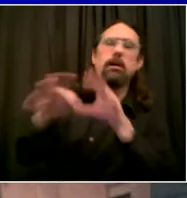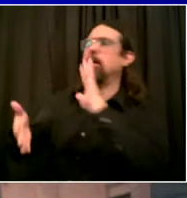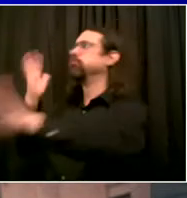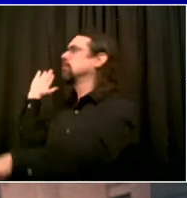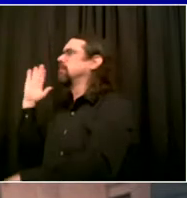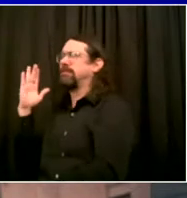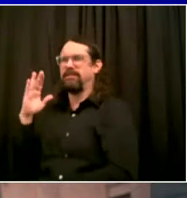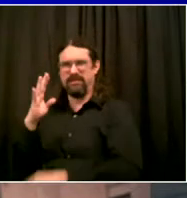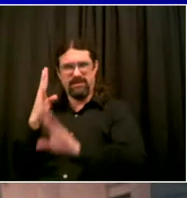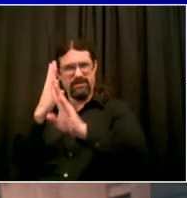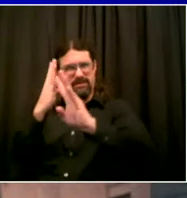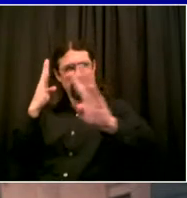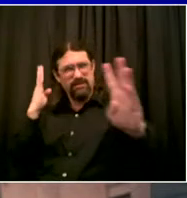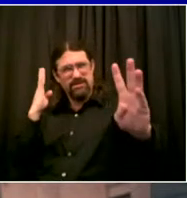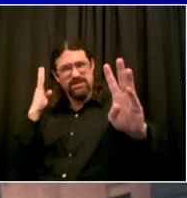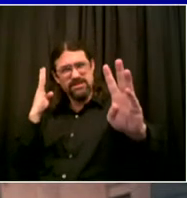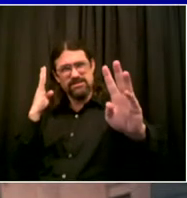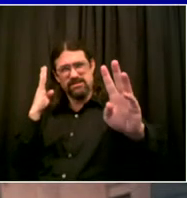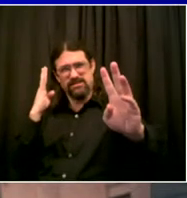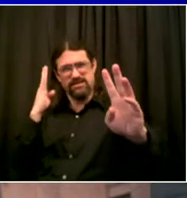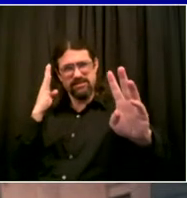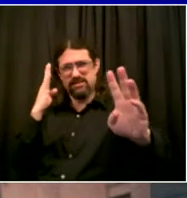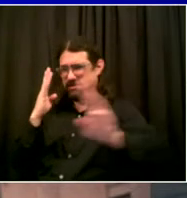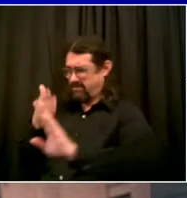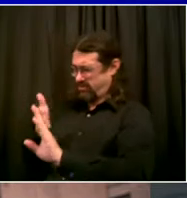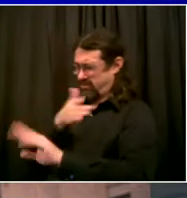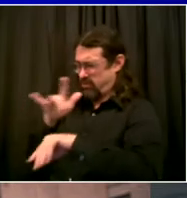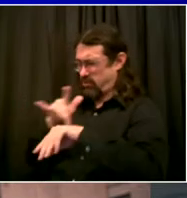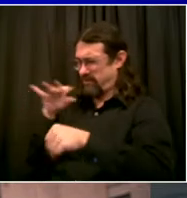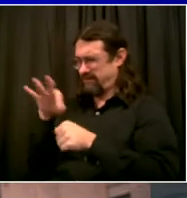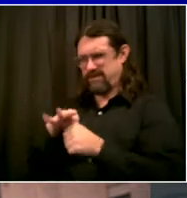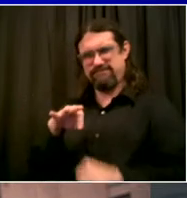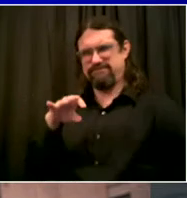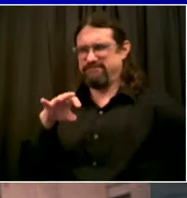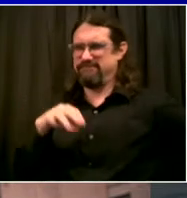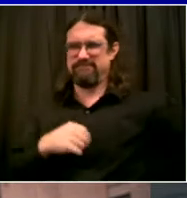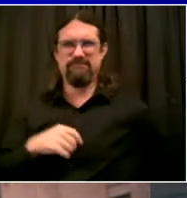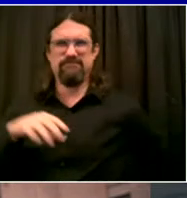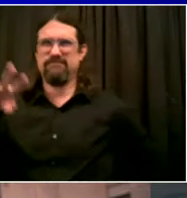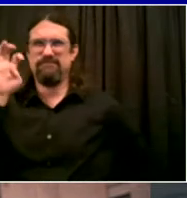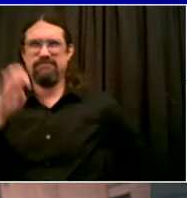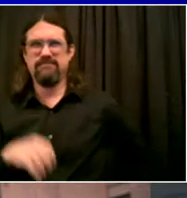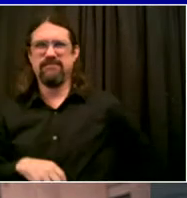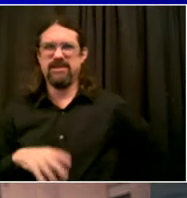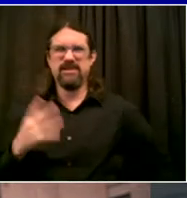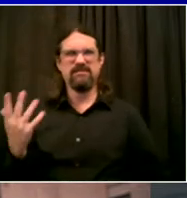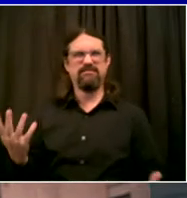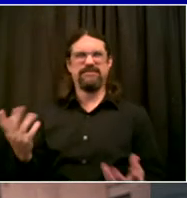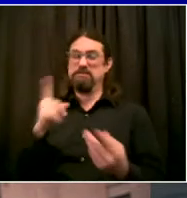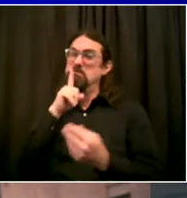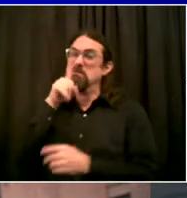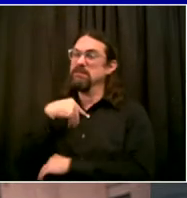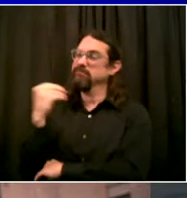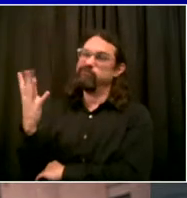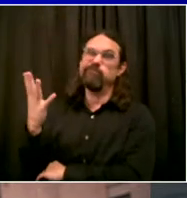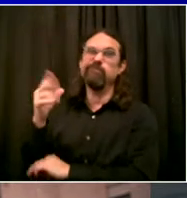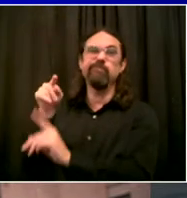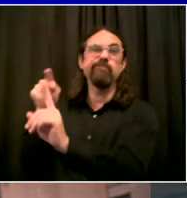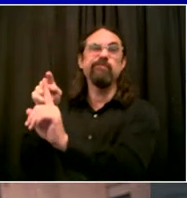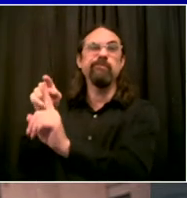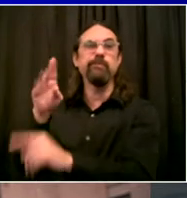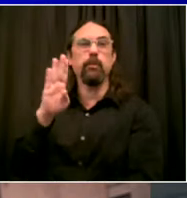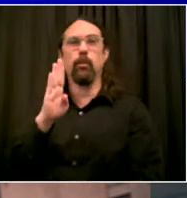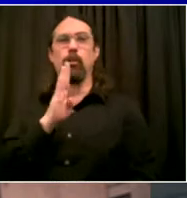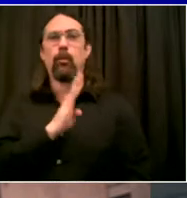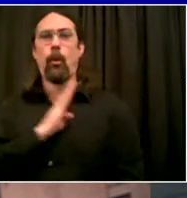People waiting three hours to vote is unacceptable. It means for a lot of people they simply won't be able to give that time.